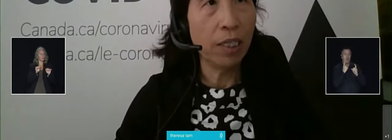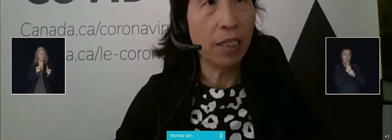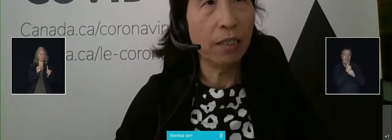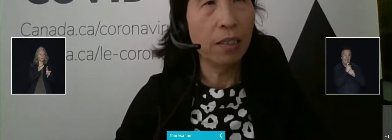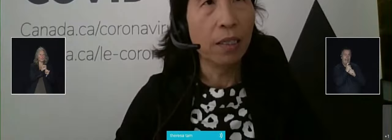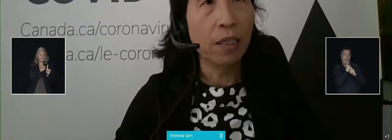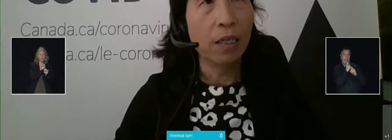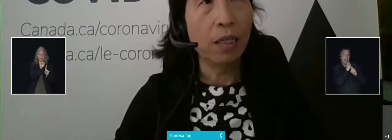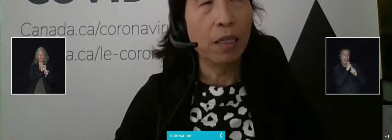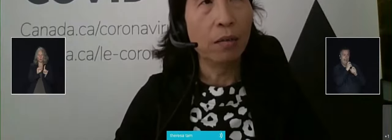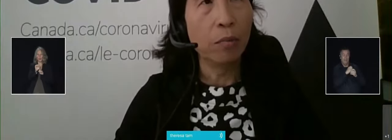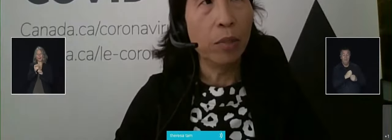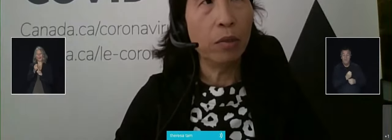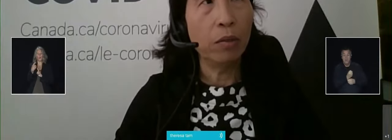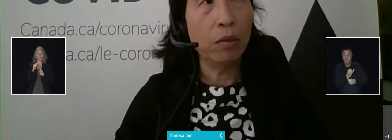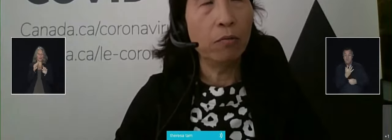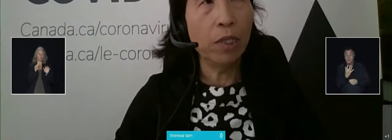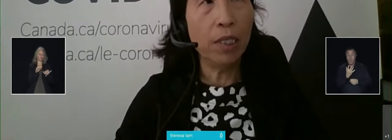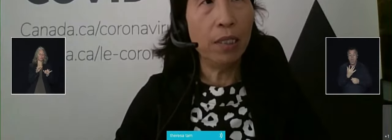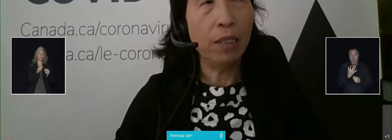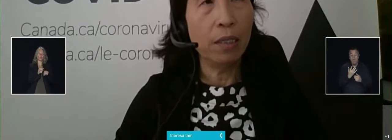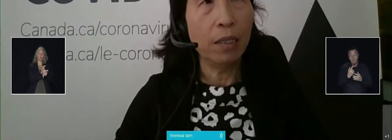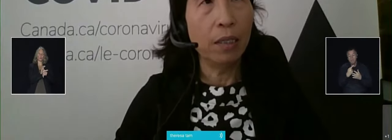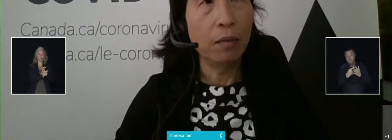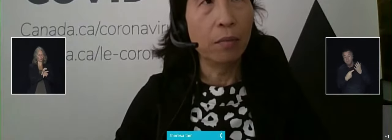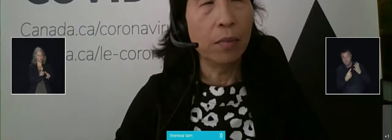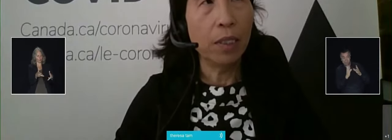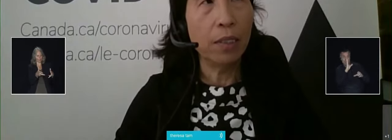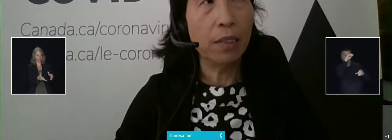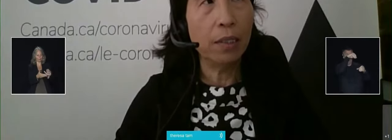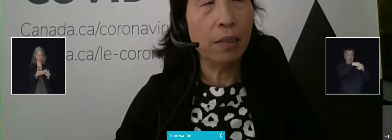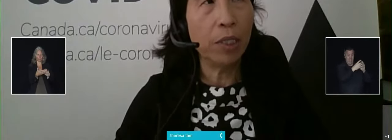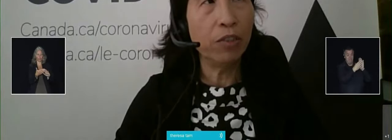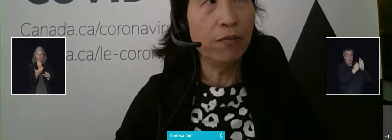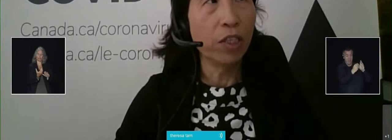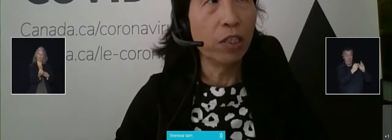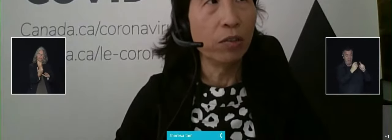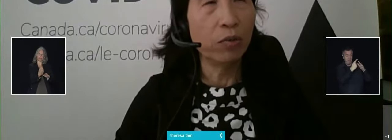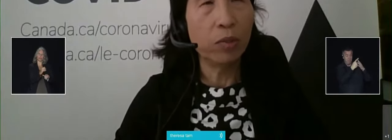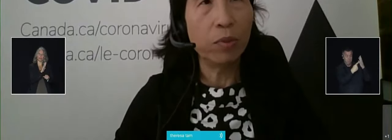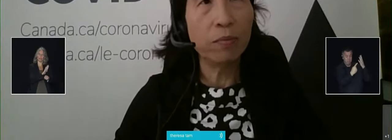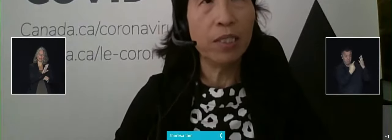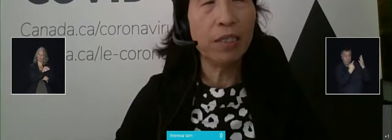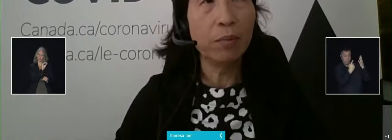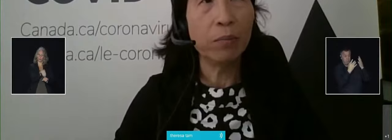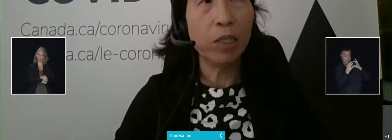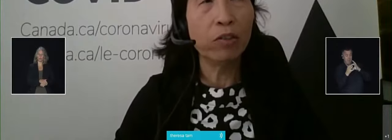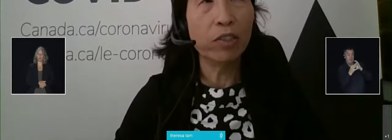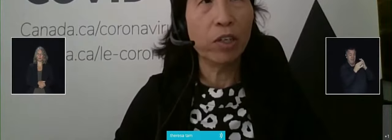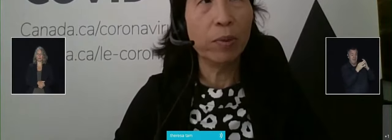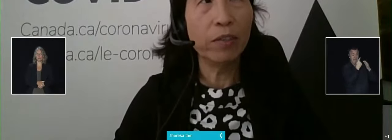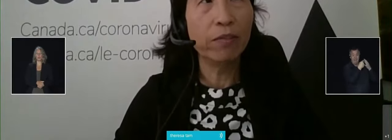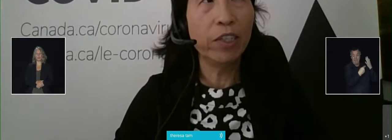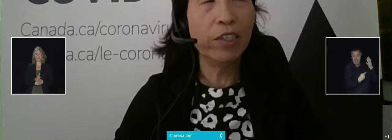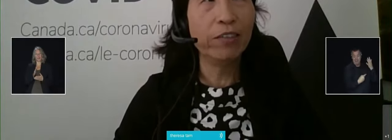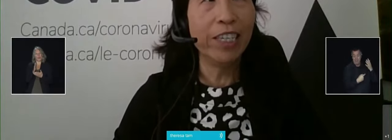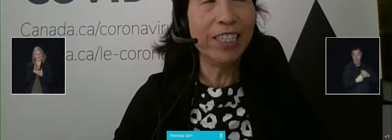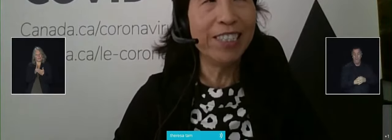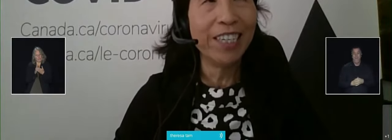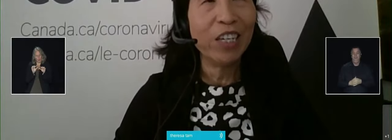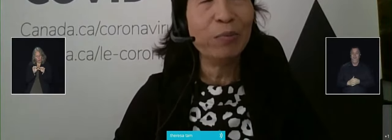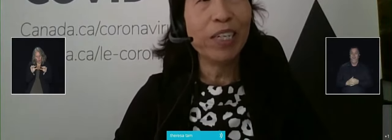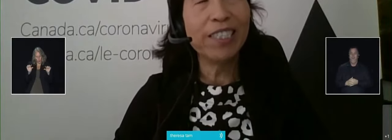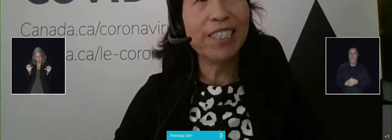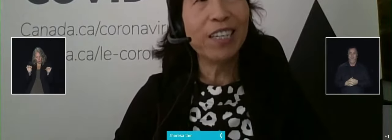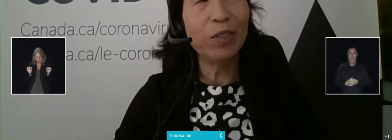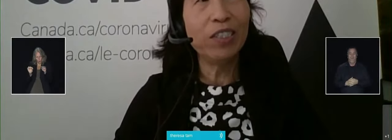a computer. And, but really, there's a bunch of footnotes, which are probably a bit microscopic for you to